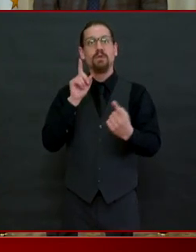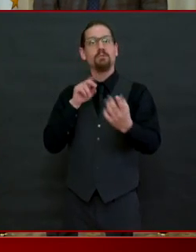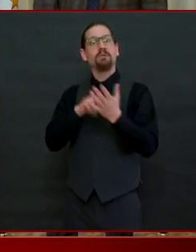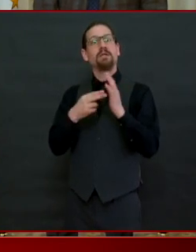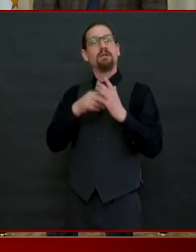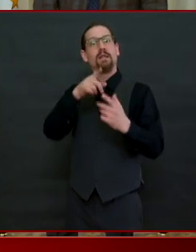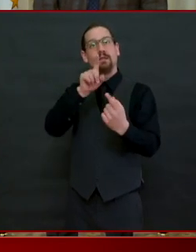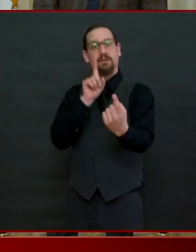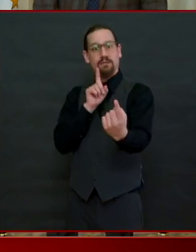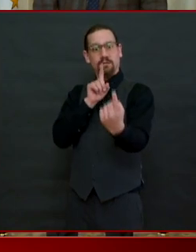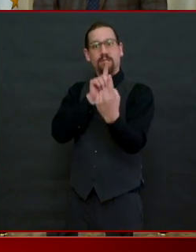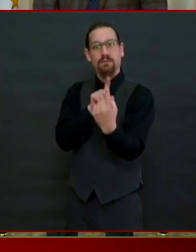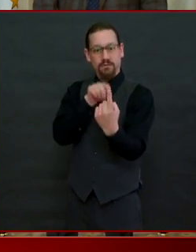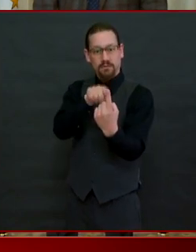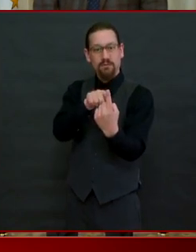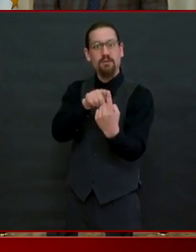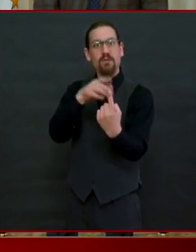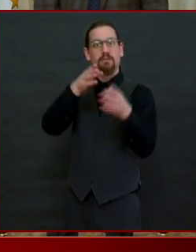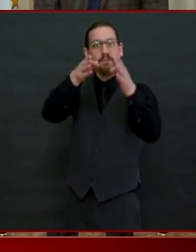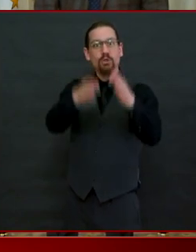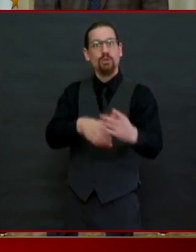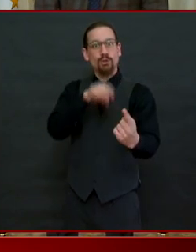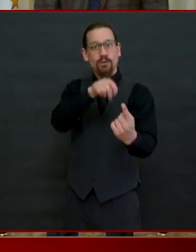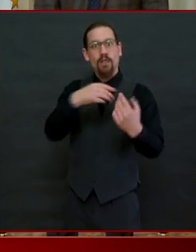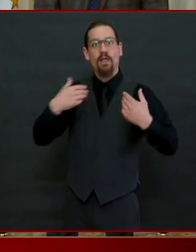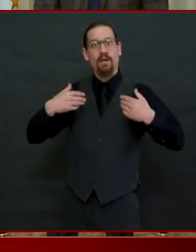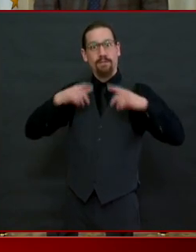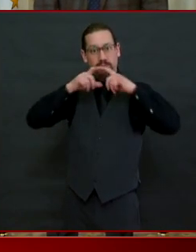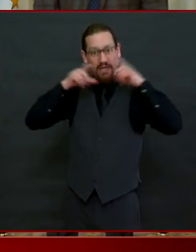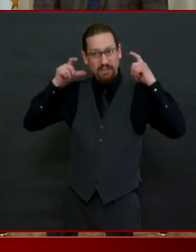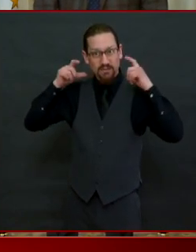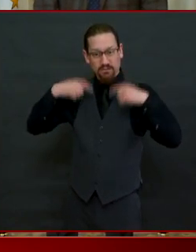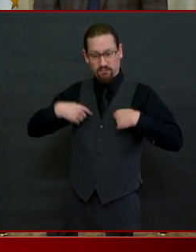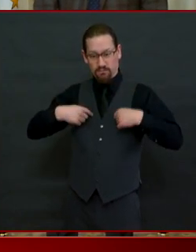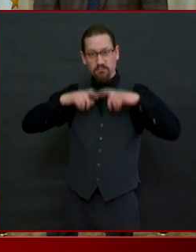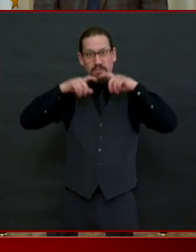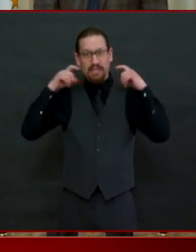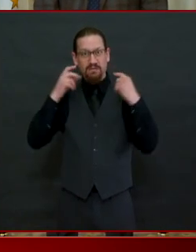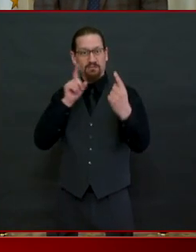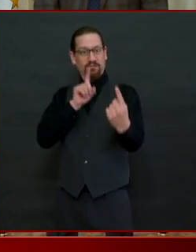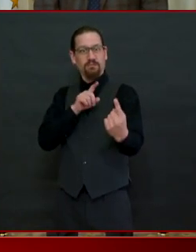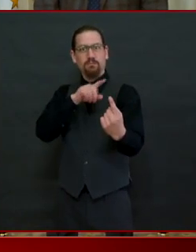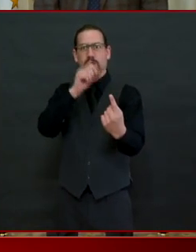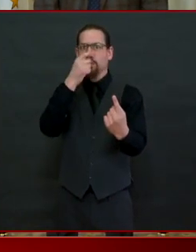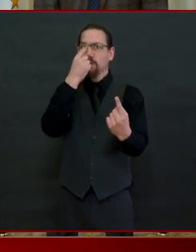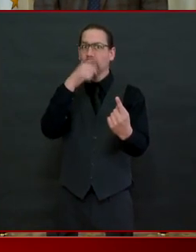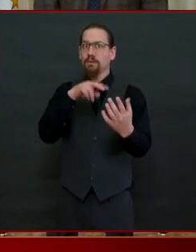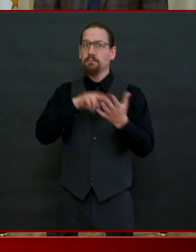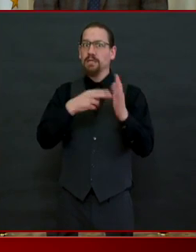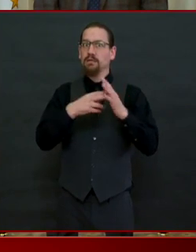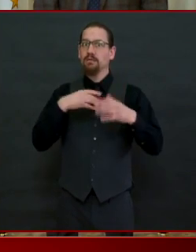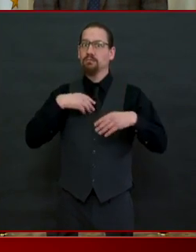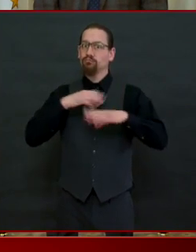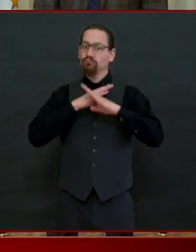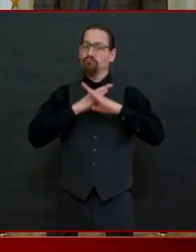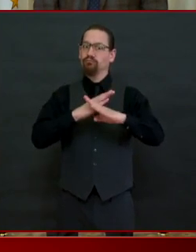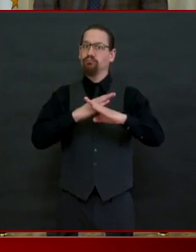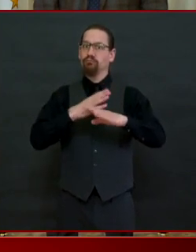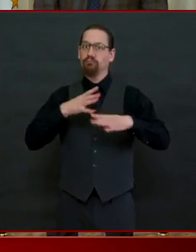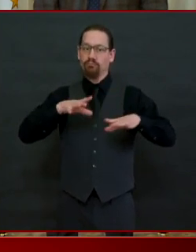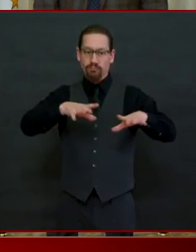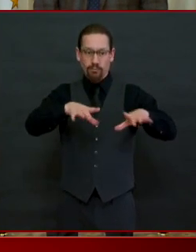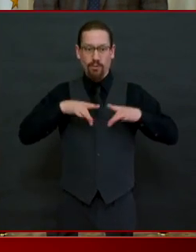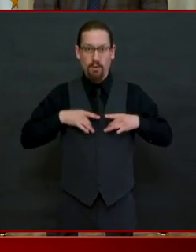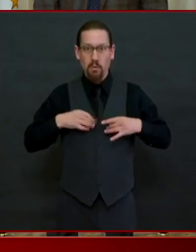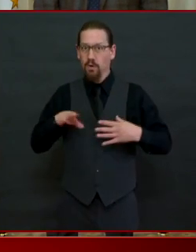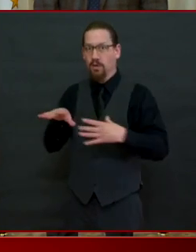has it it will however go a long way in preventing you from spreading the disease to somebody